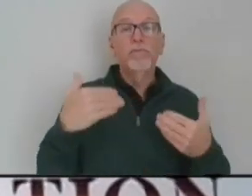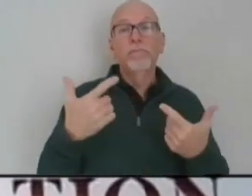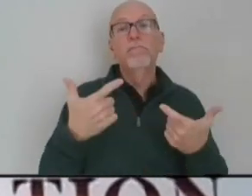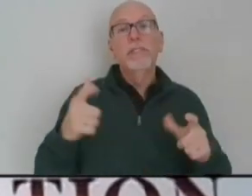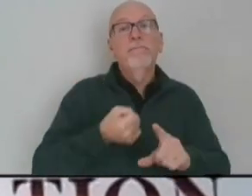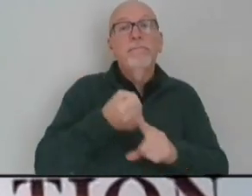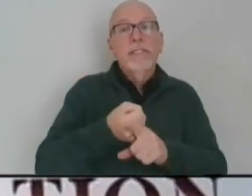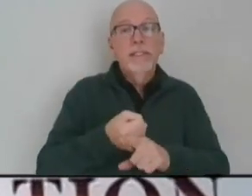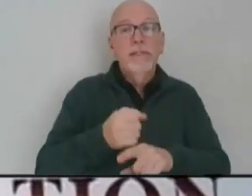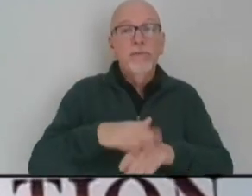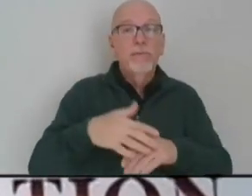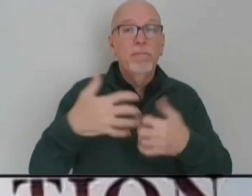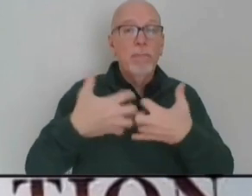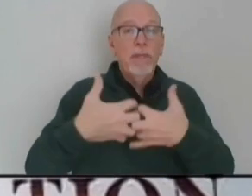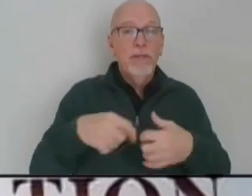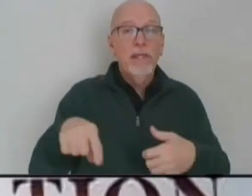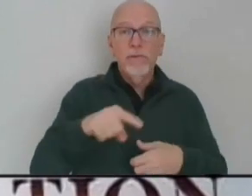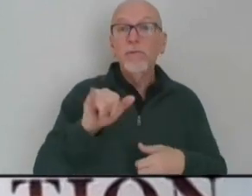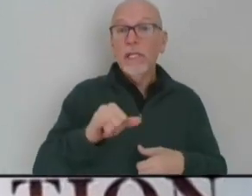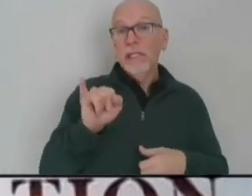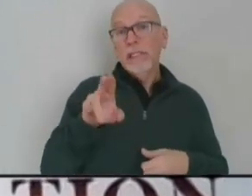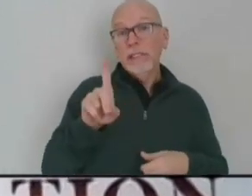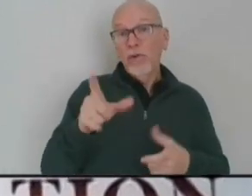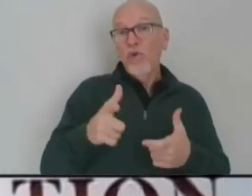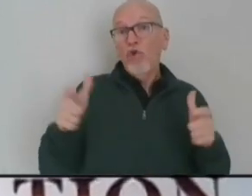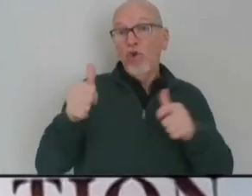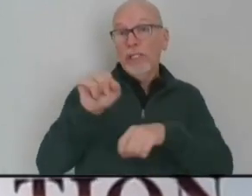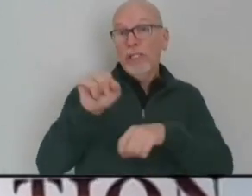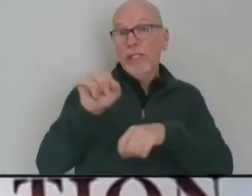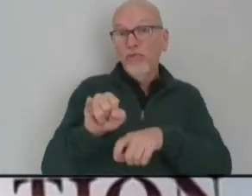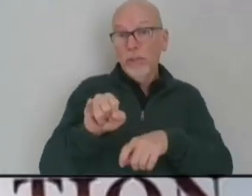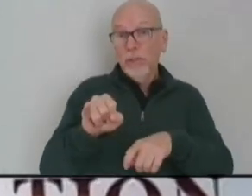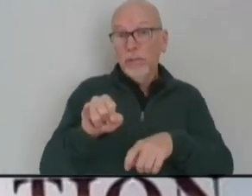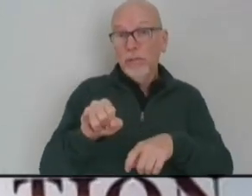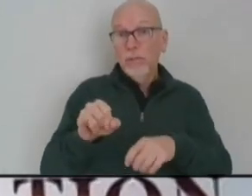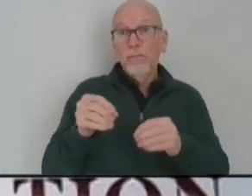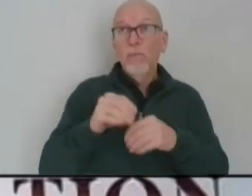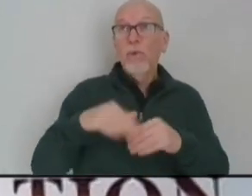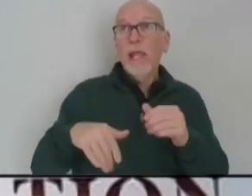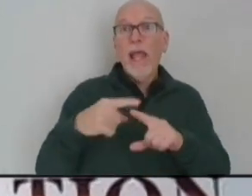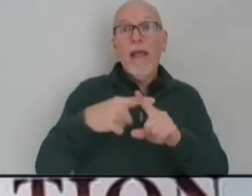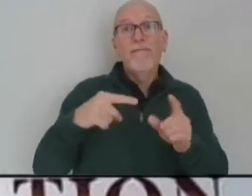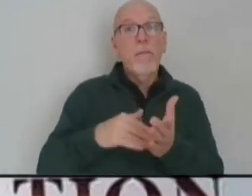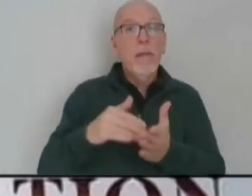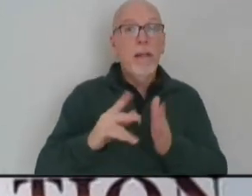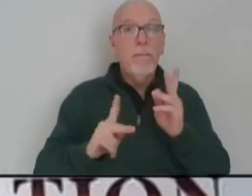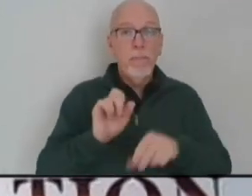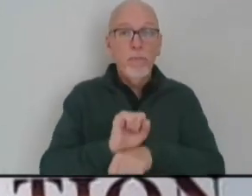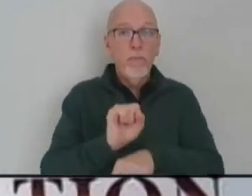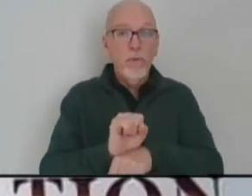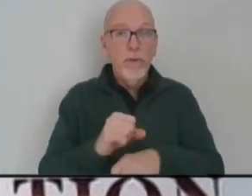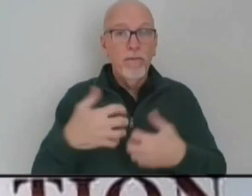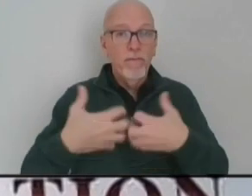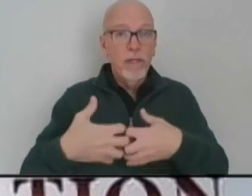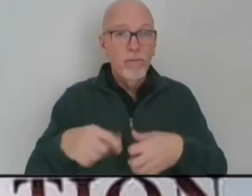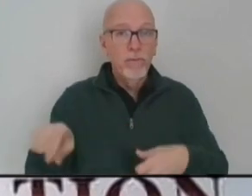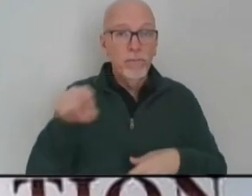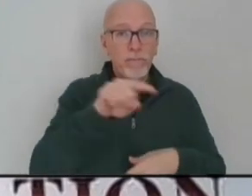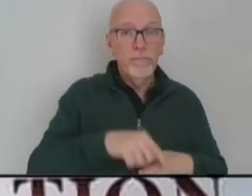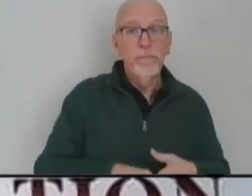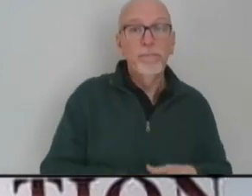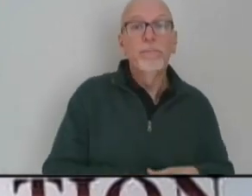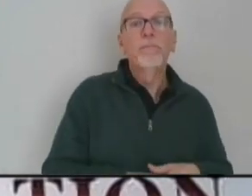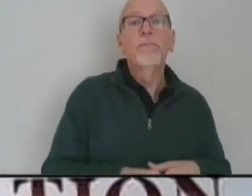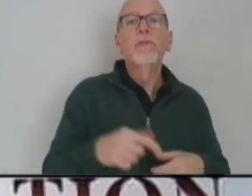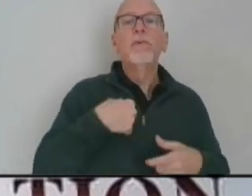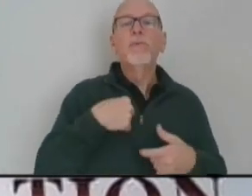manufacturing, which is Indiana's largest industry, employing over half a million Hoosiers. Governor, we appreciate your considered approach